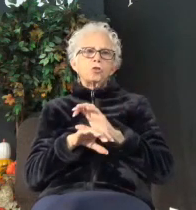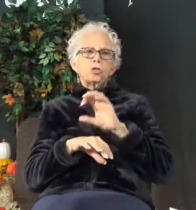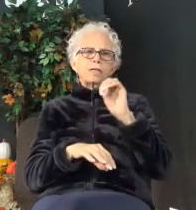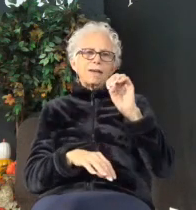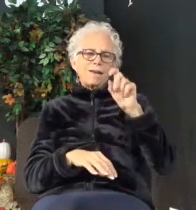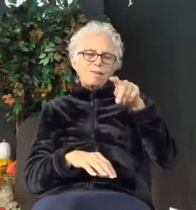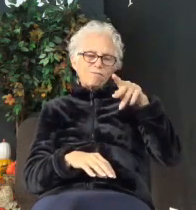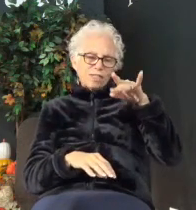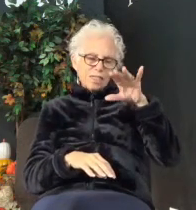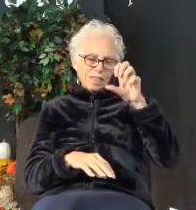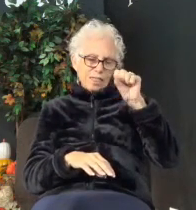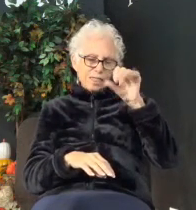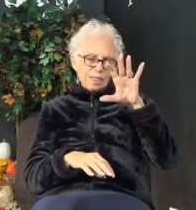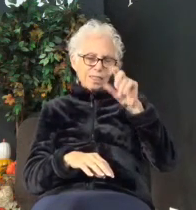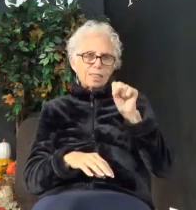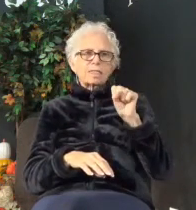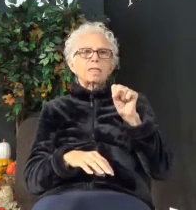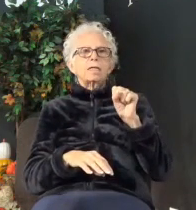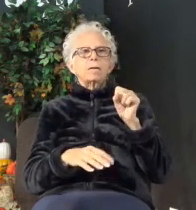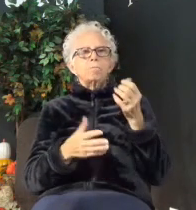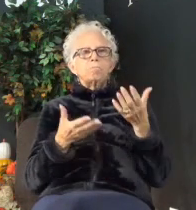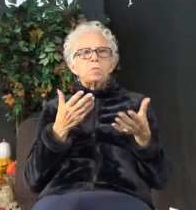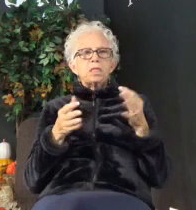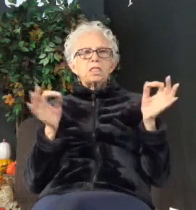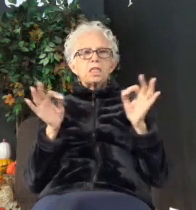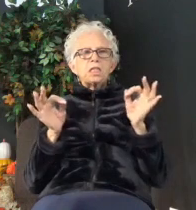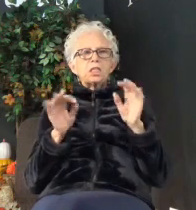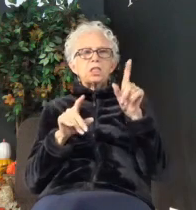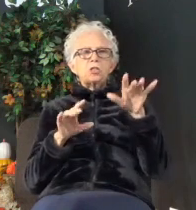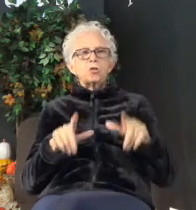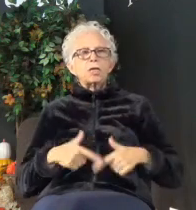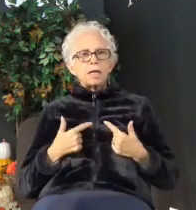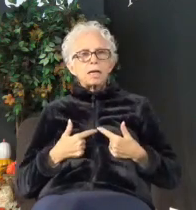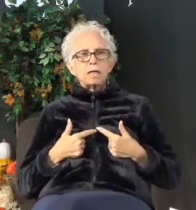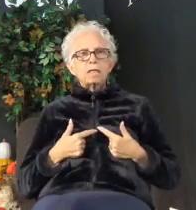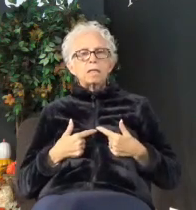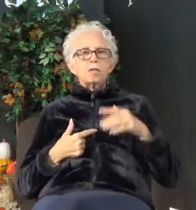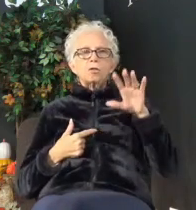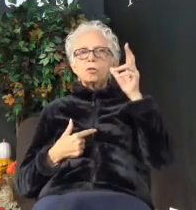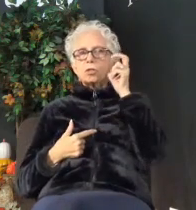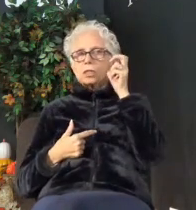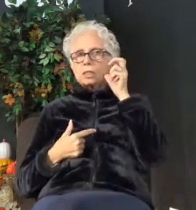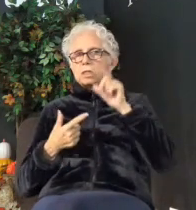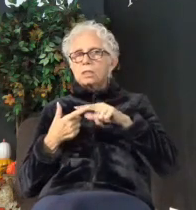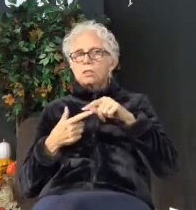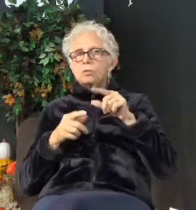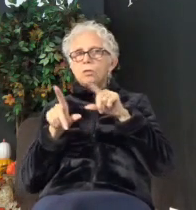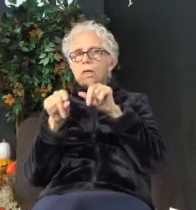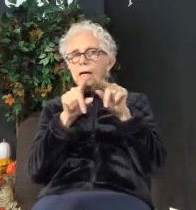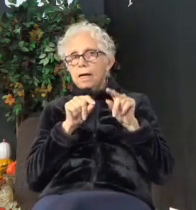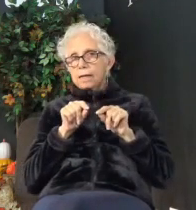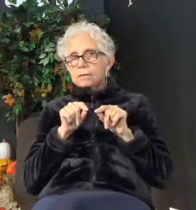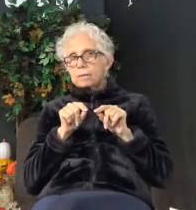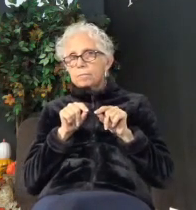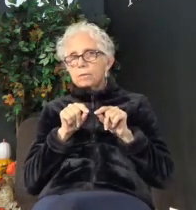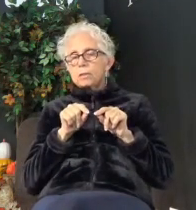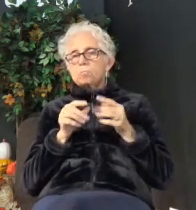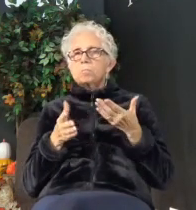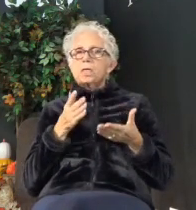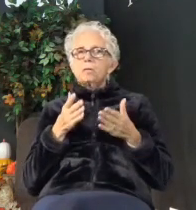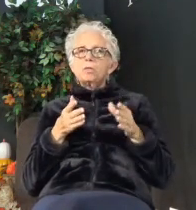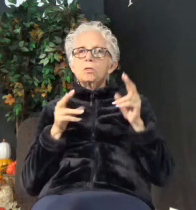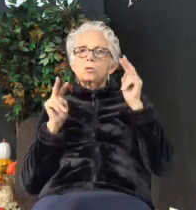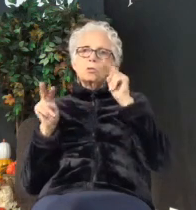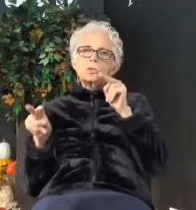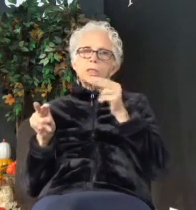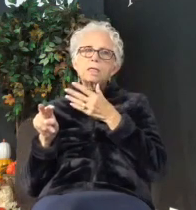Maybe it's a big deal in your life too. Maybe you're listening to gossip. Maybe you're looking at